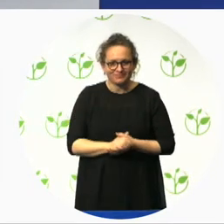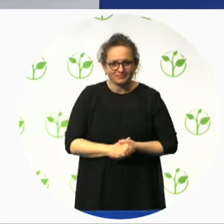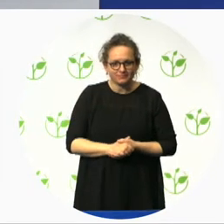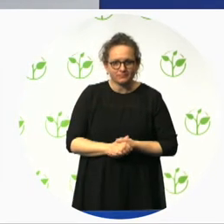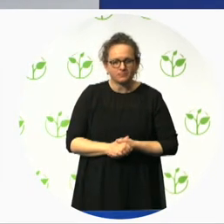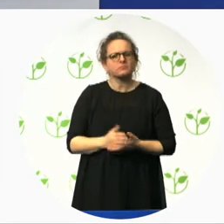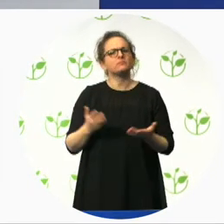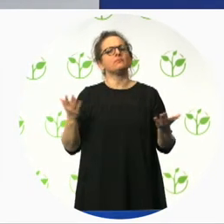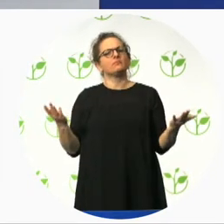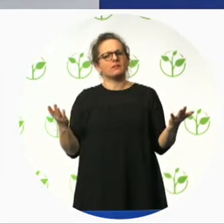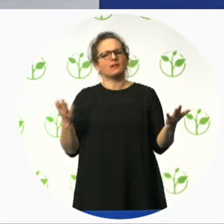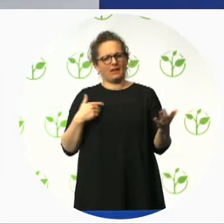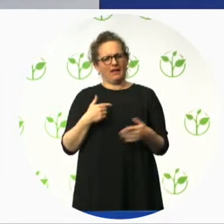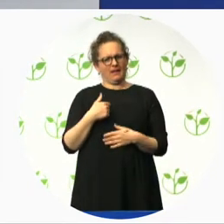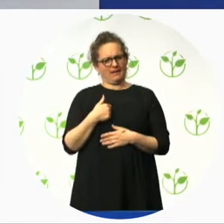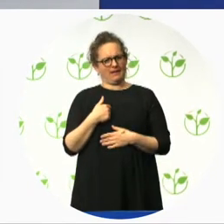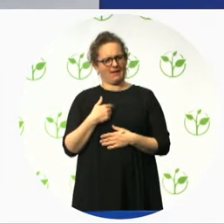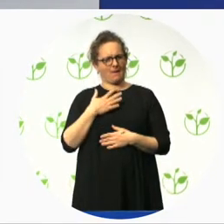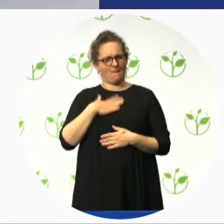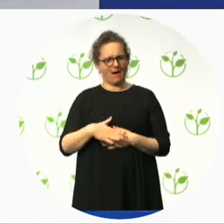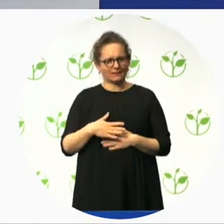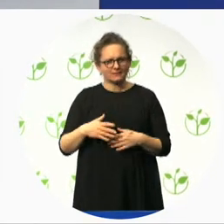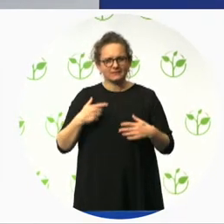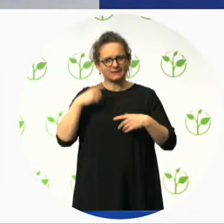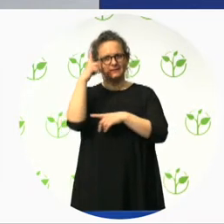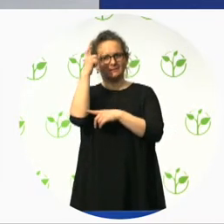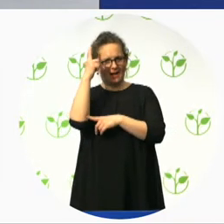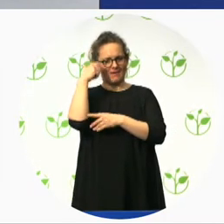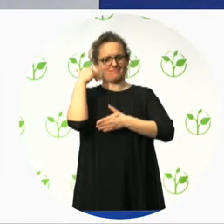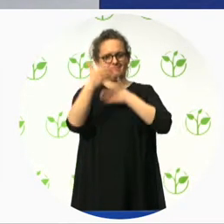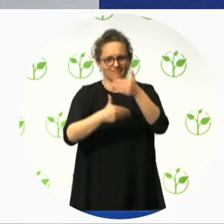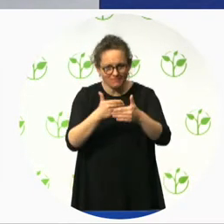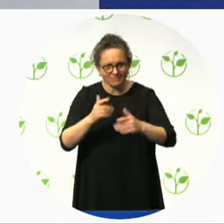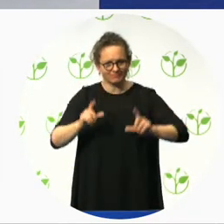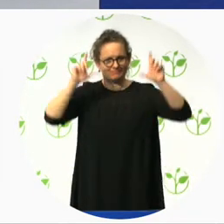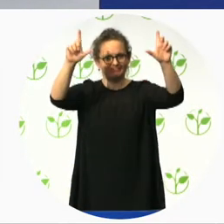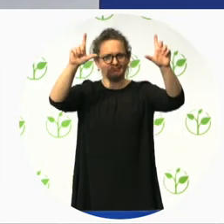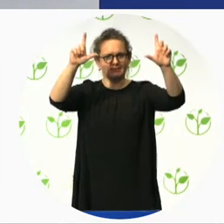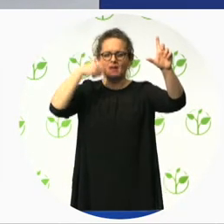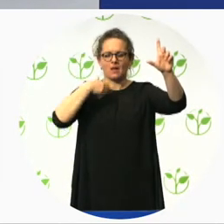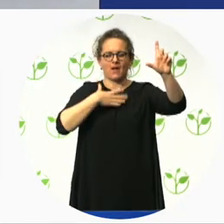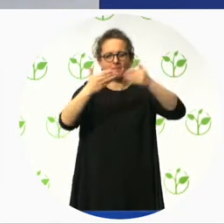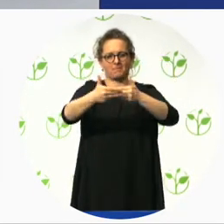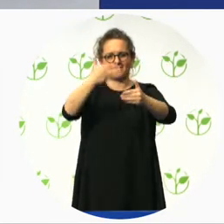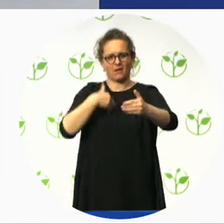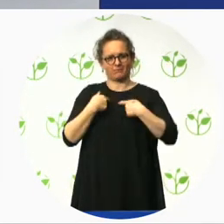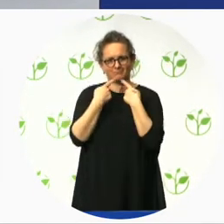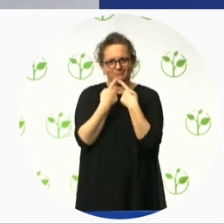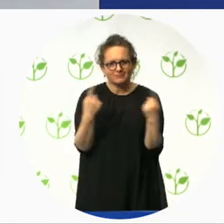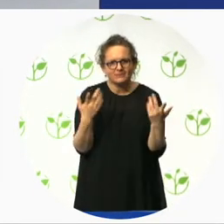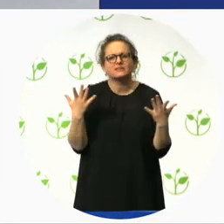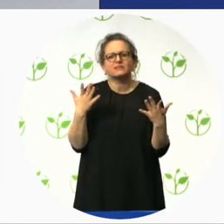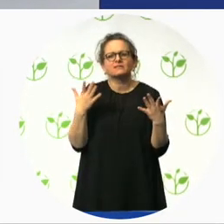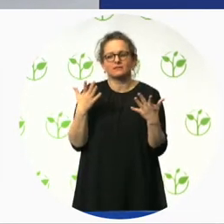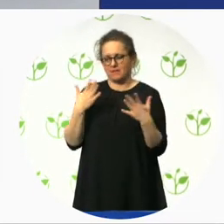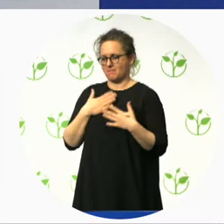of accessibility consultants in the built environment I do want to just introduce our company to those who don't know